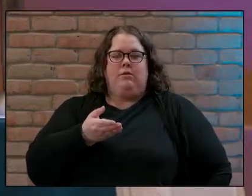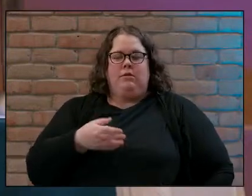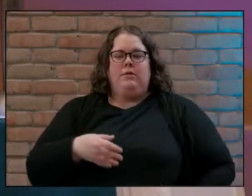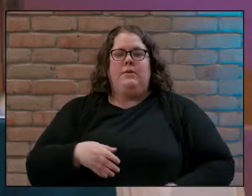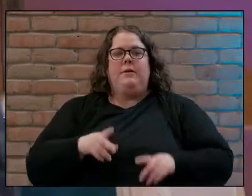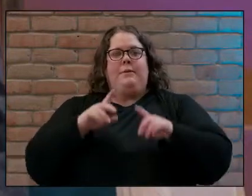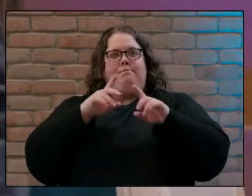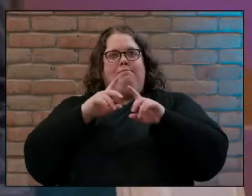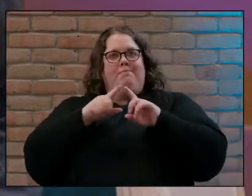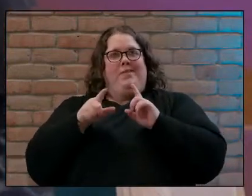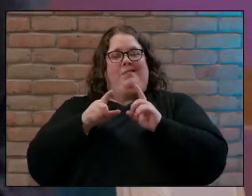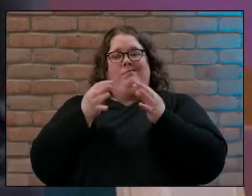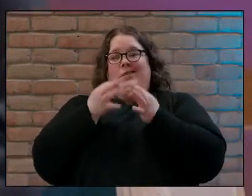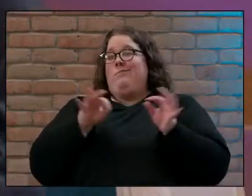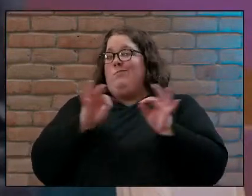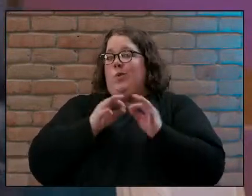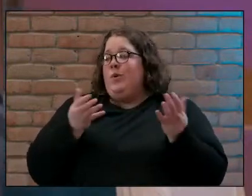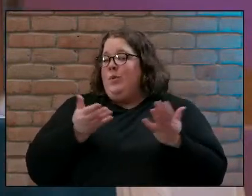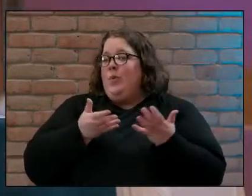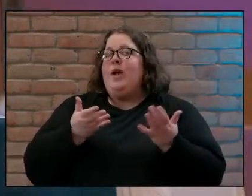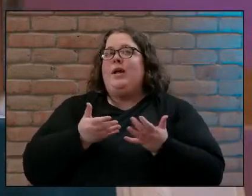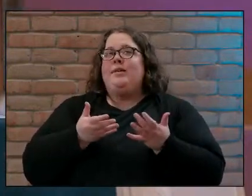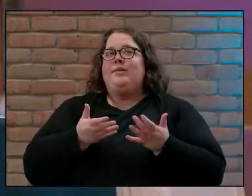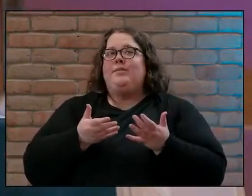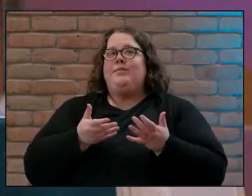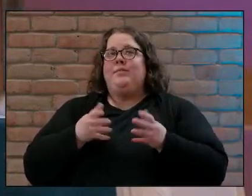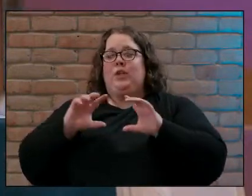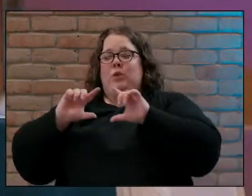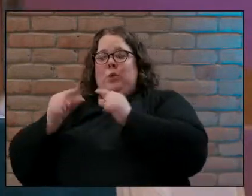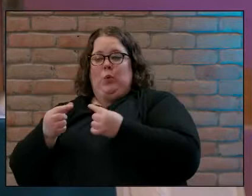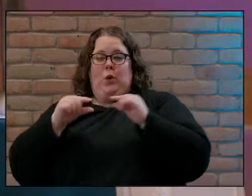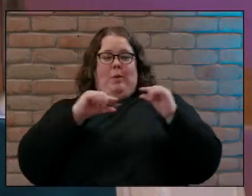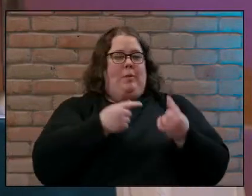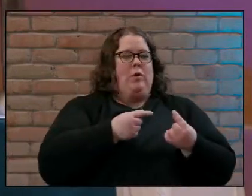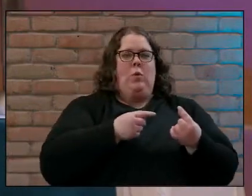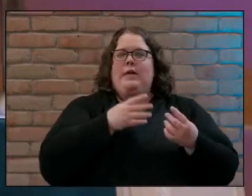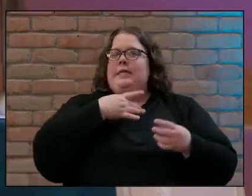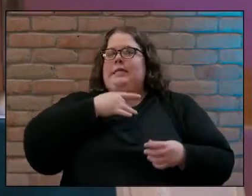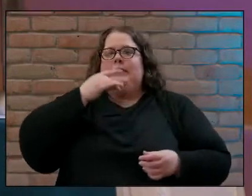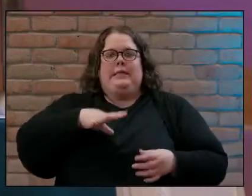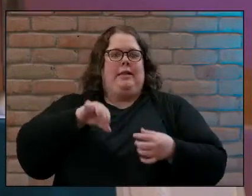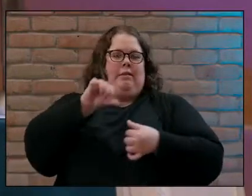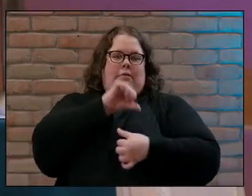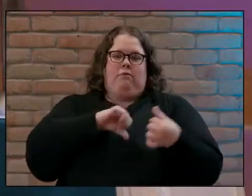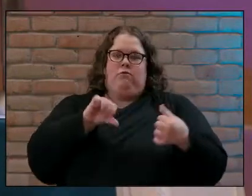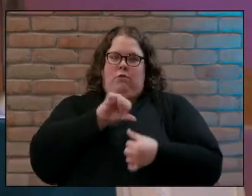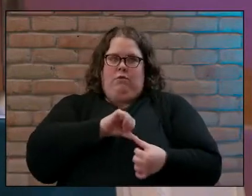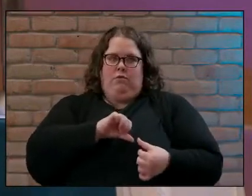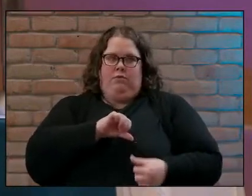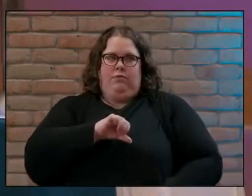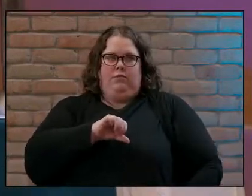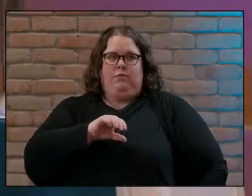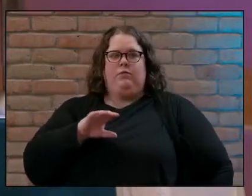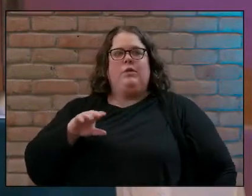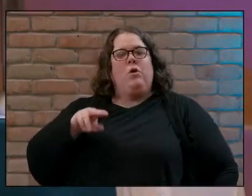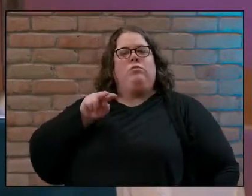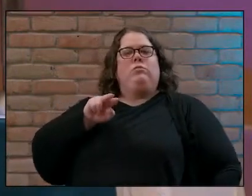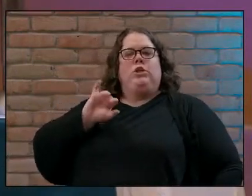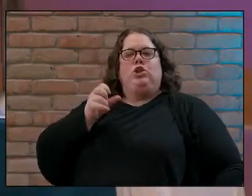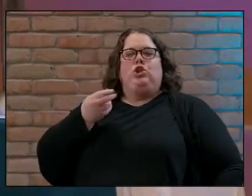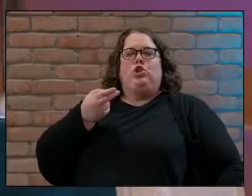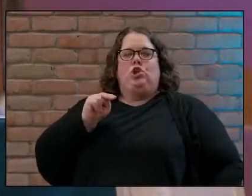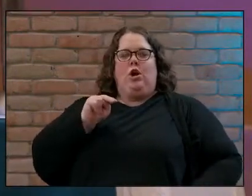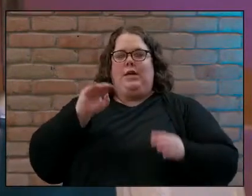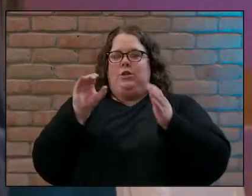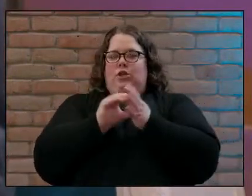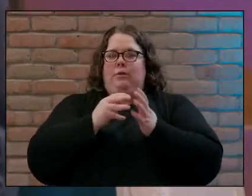today the most important thing is that they did not like each other now look at this from John chapter 4 verses